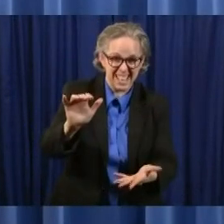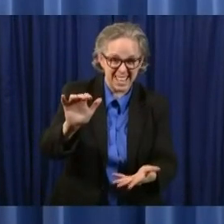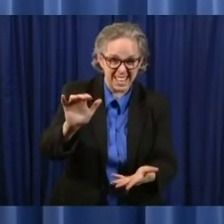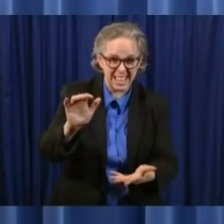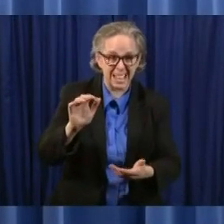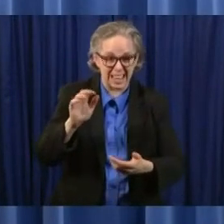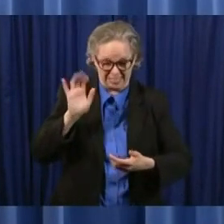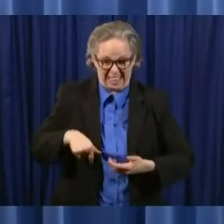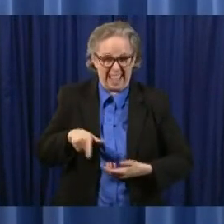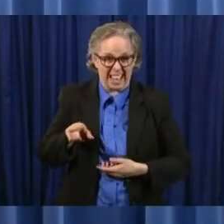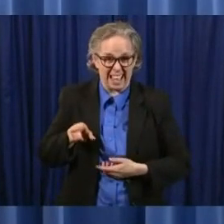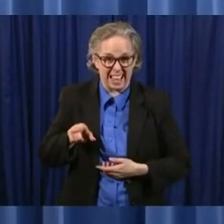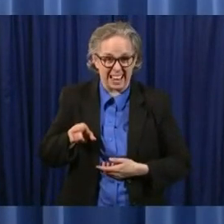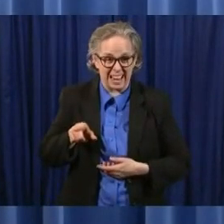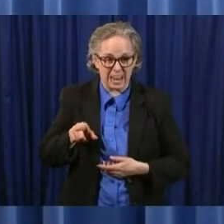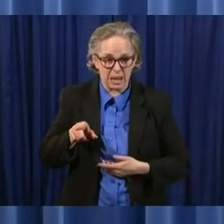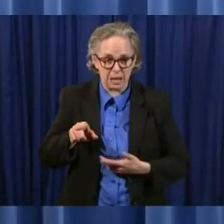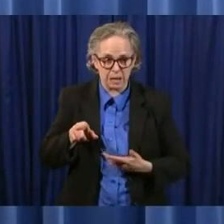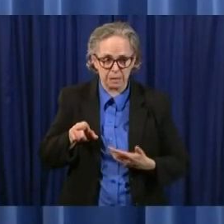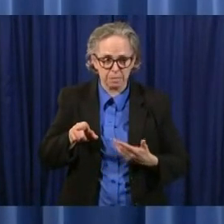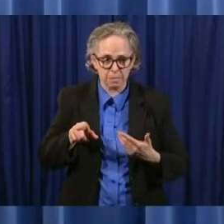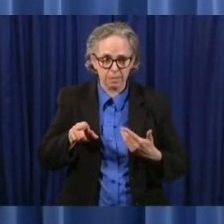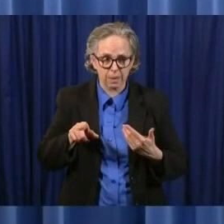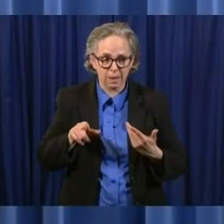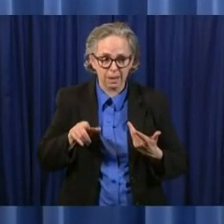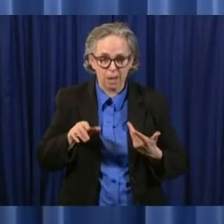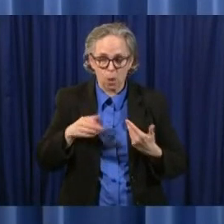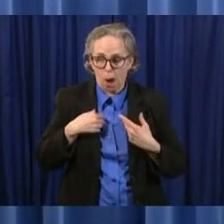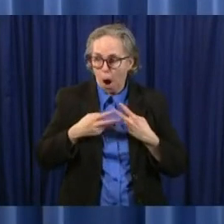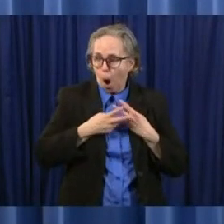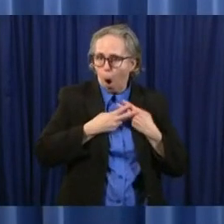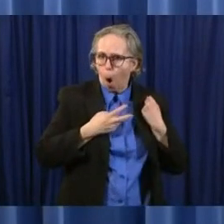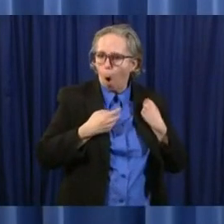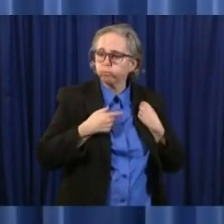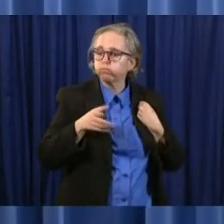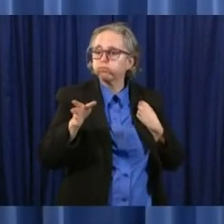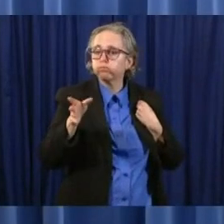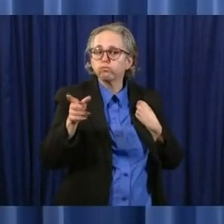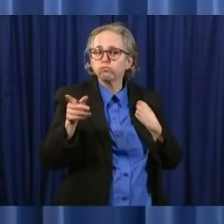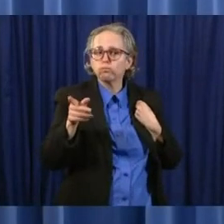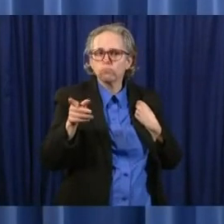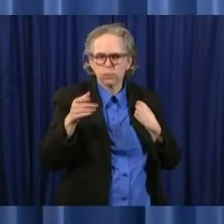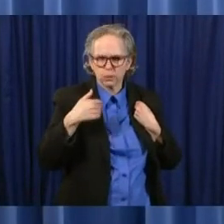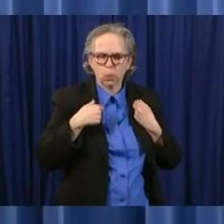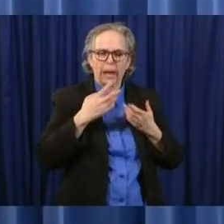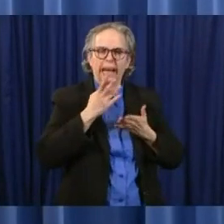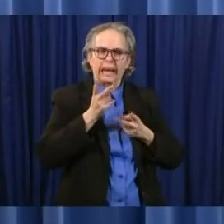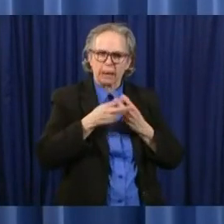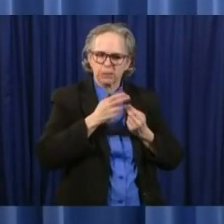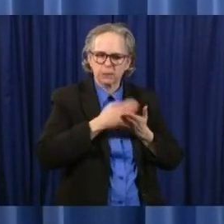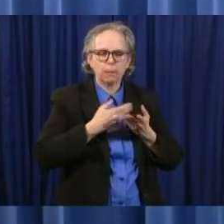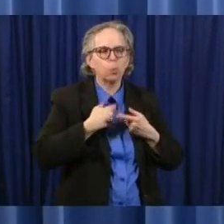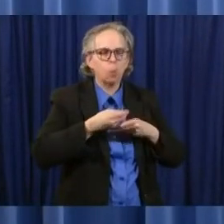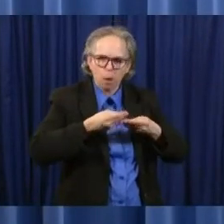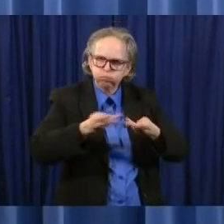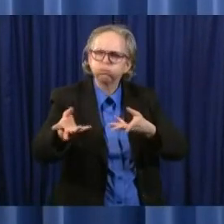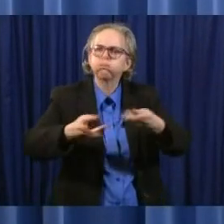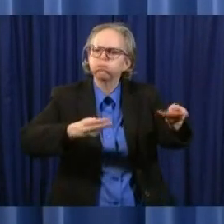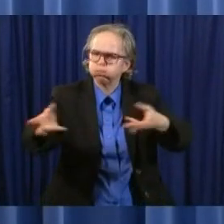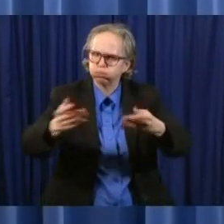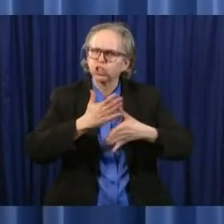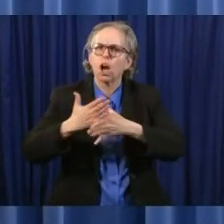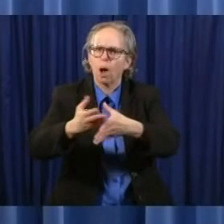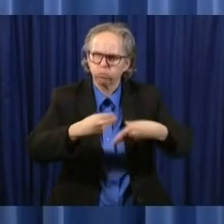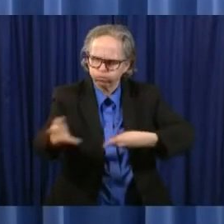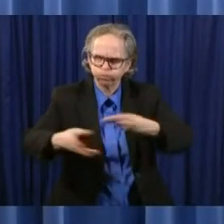we're not bringing these in and holding on to them you know we're holding on some in case there's a surge somewhere but we're getting these out just as fast as we